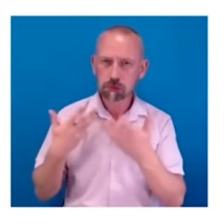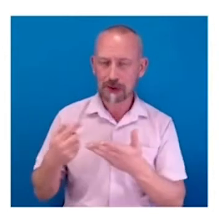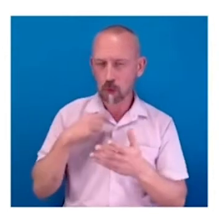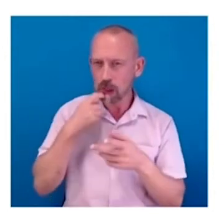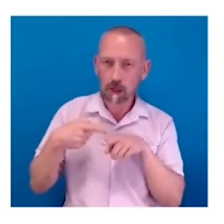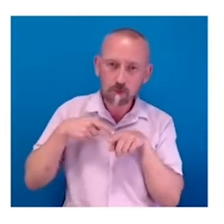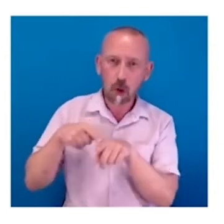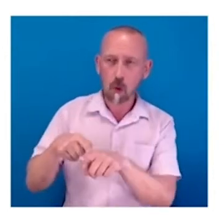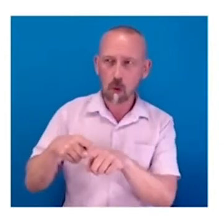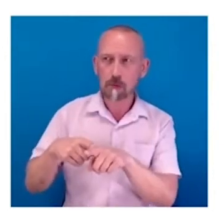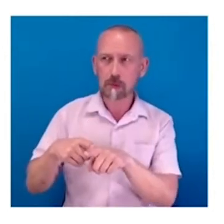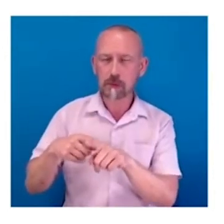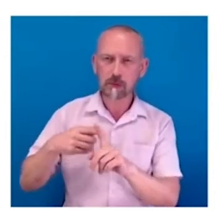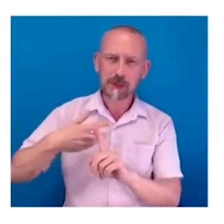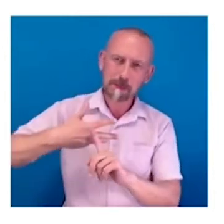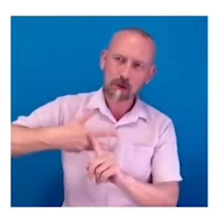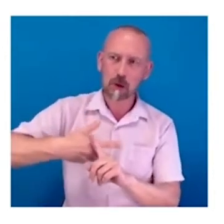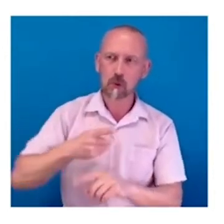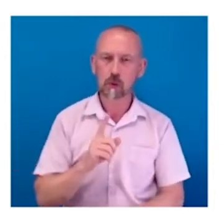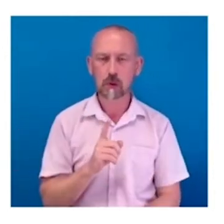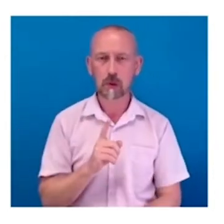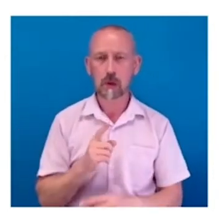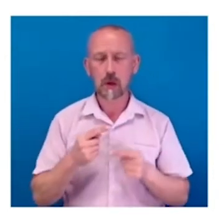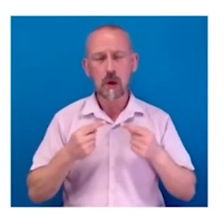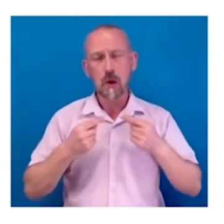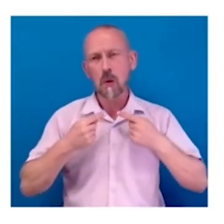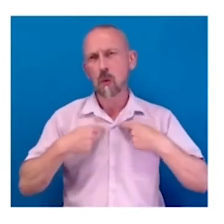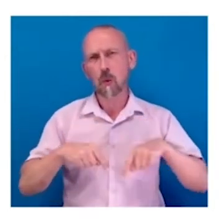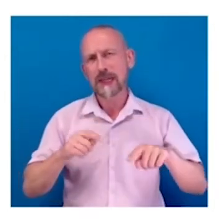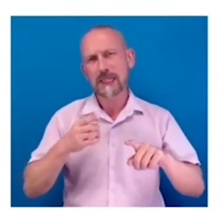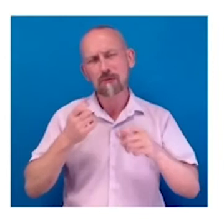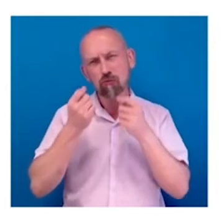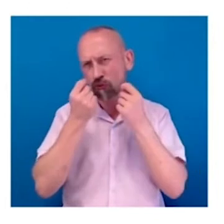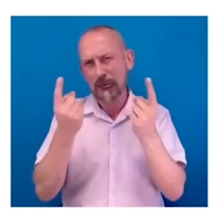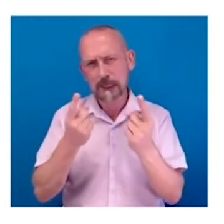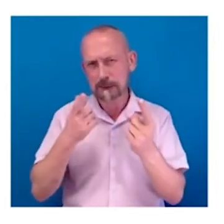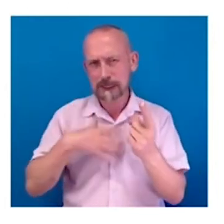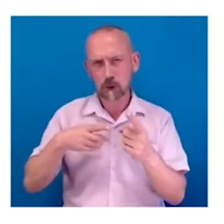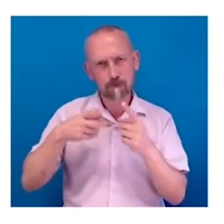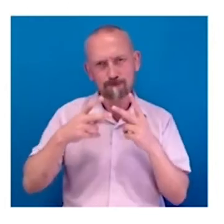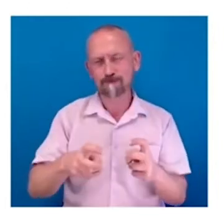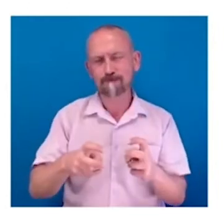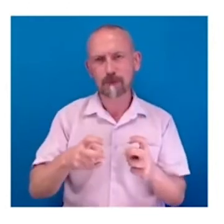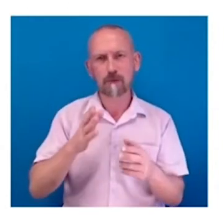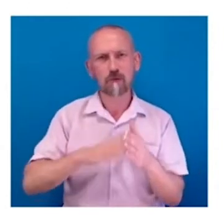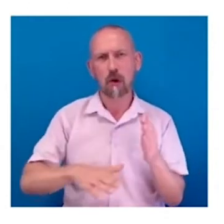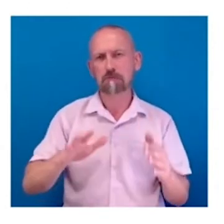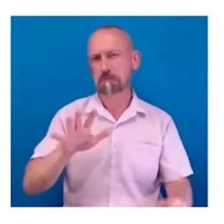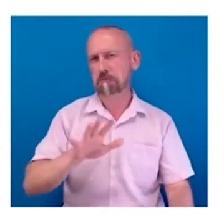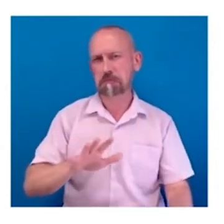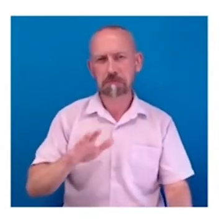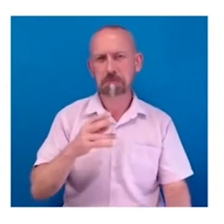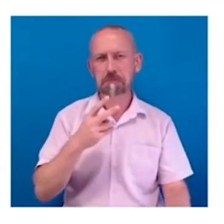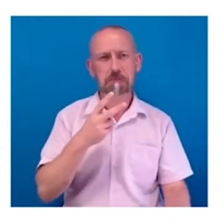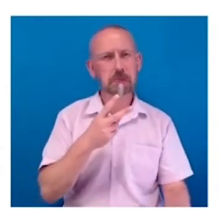identified this as a subject area probably as early as 2008 when we had a new divisional